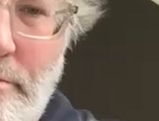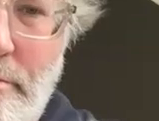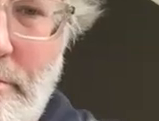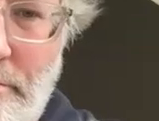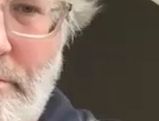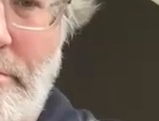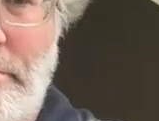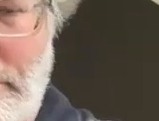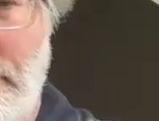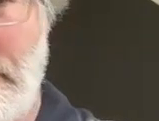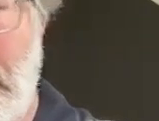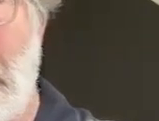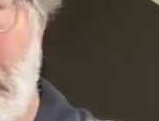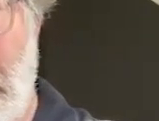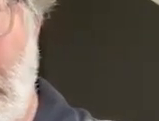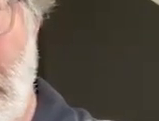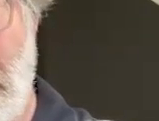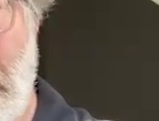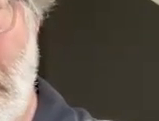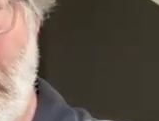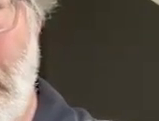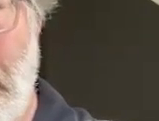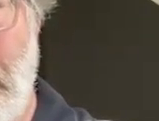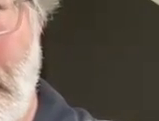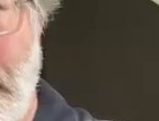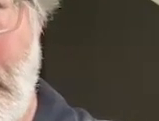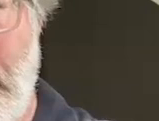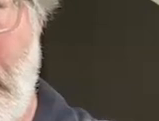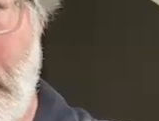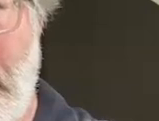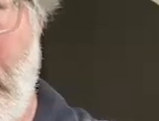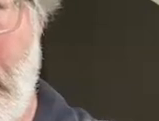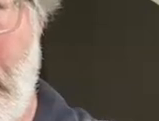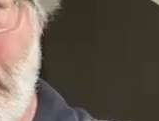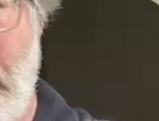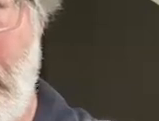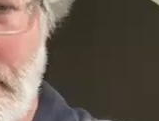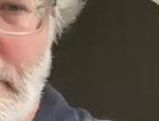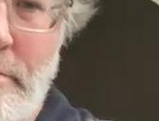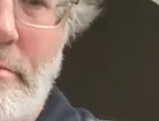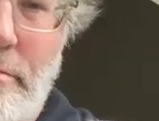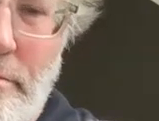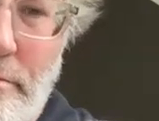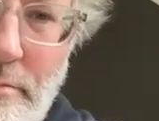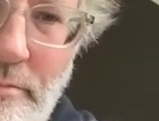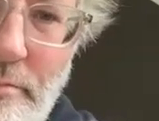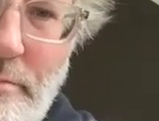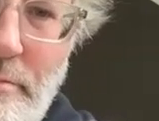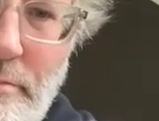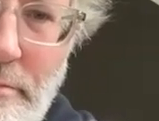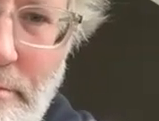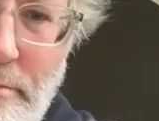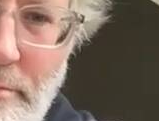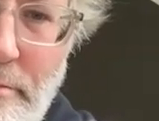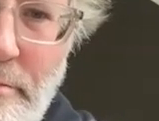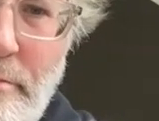difference between adopting you know heating or cooling um measures for your home and having those